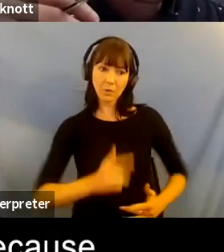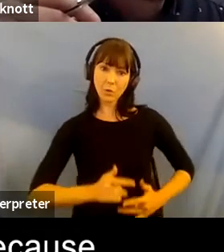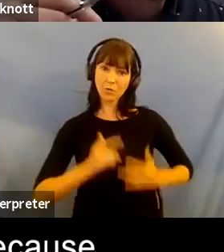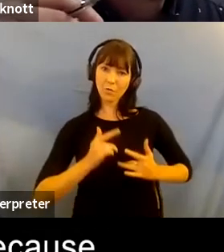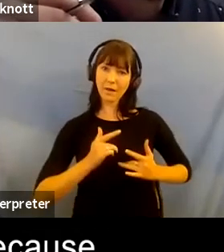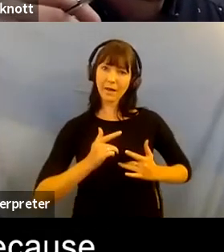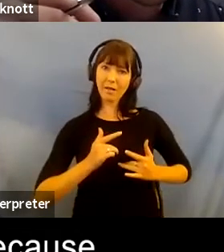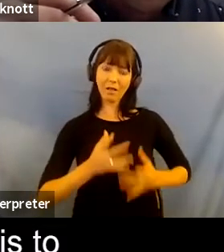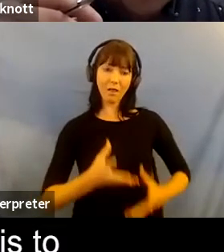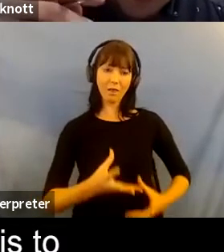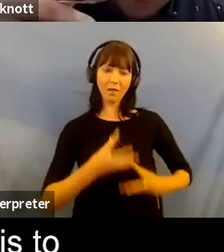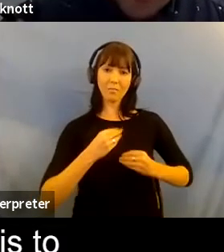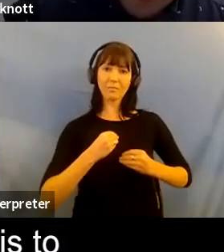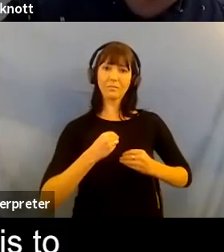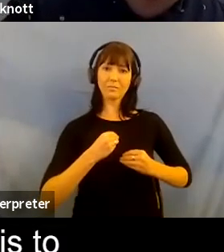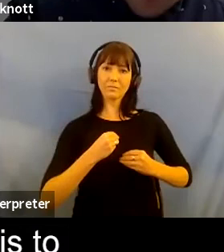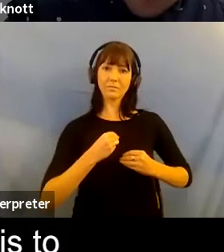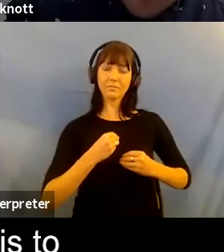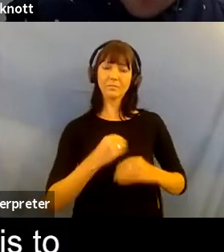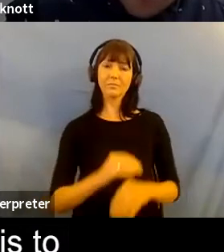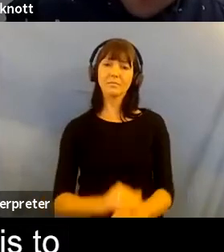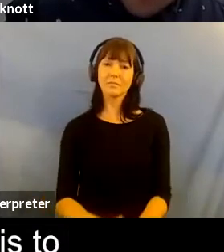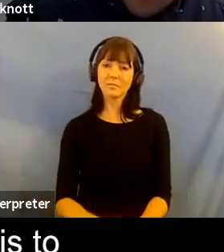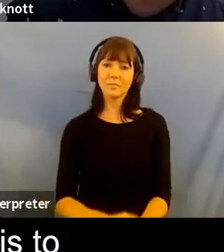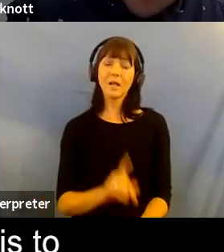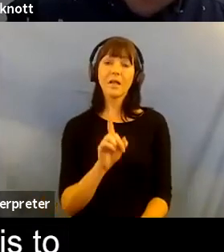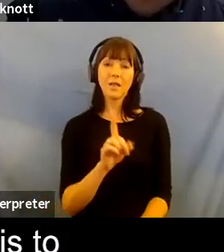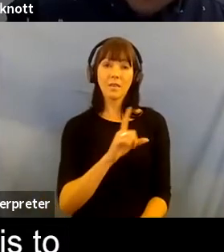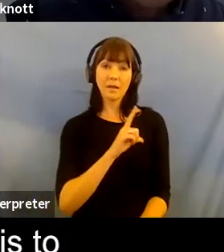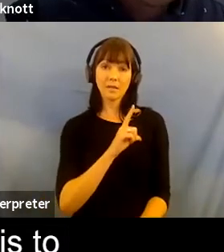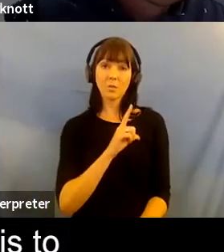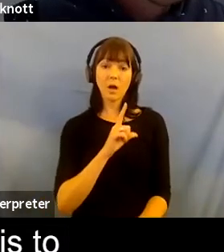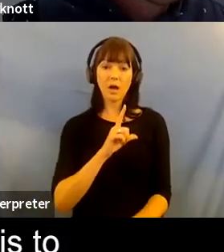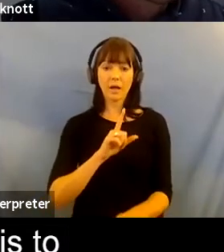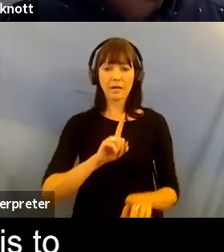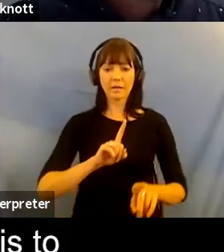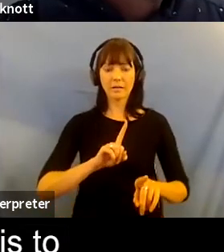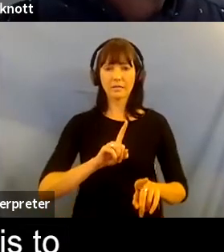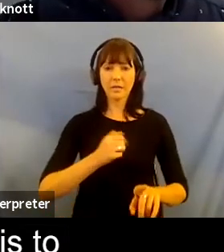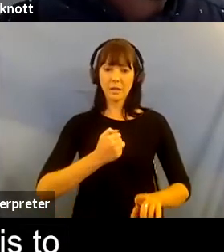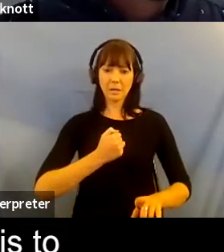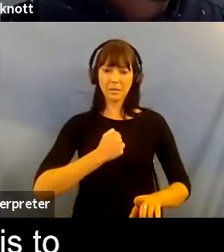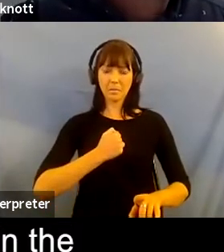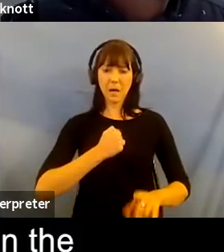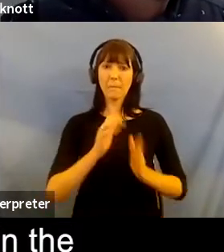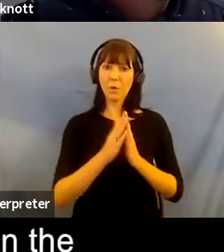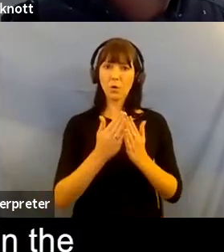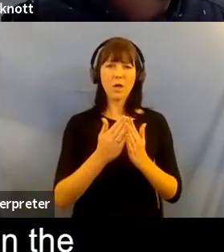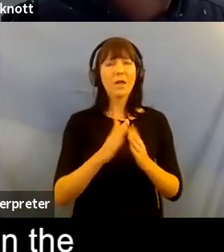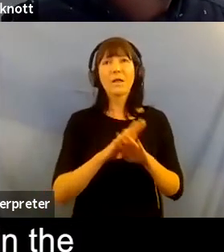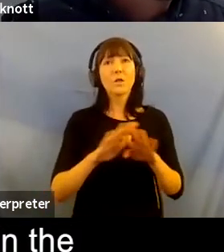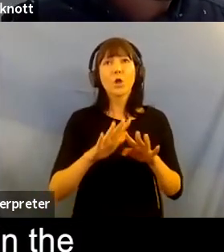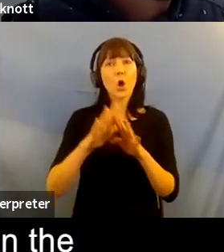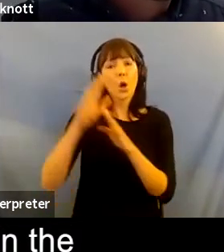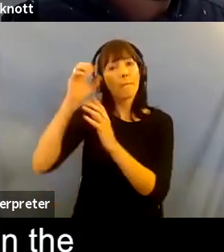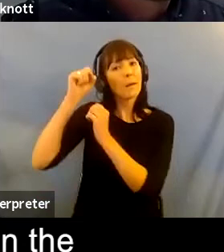that meant the most to me it's always what i've aspired to do is to not i don't write memoir but to write